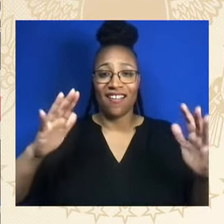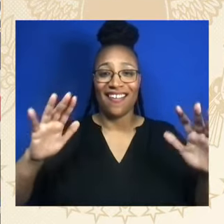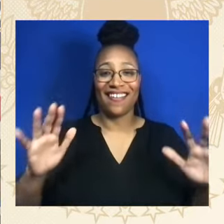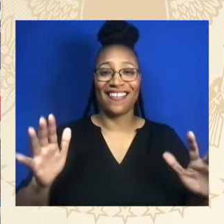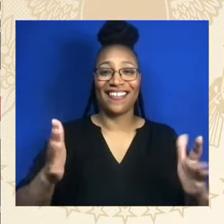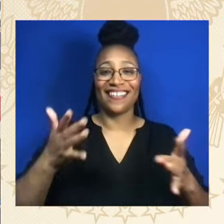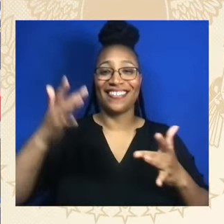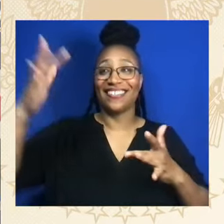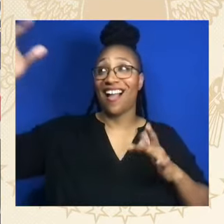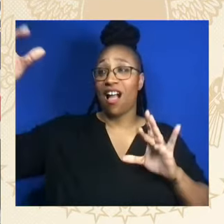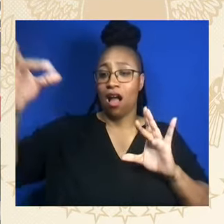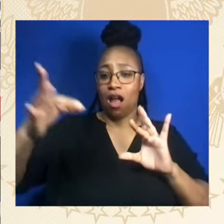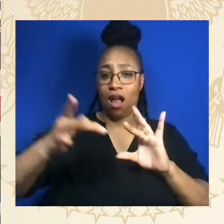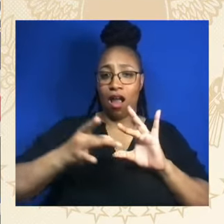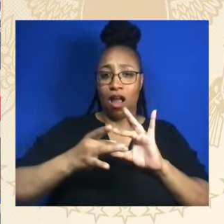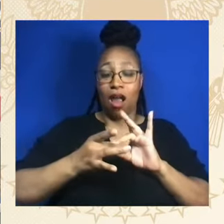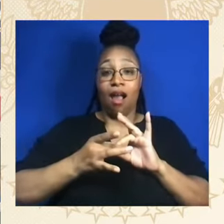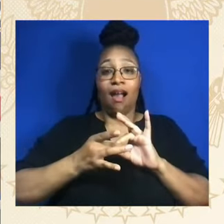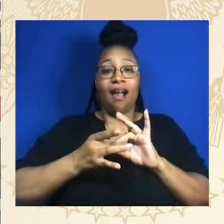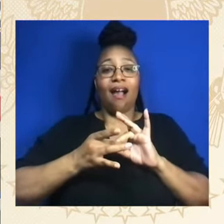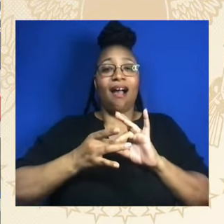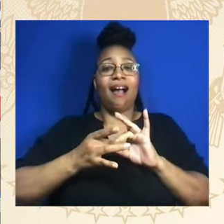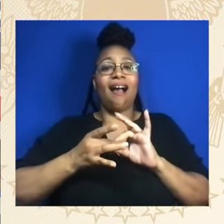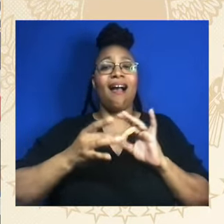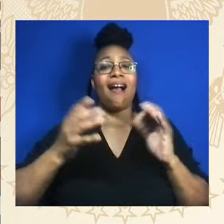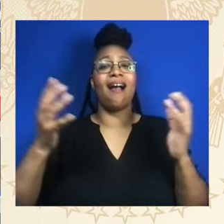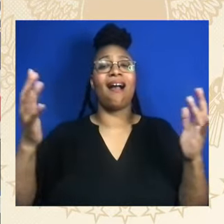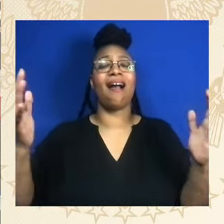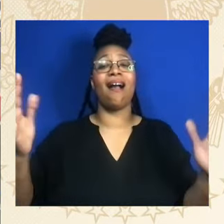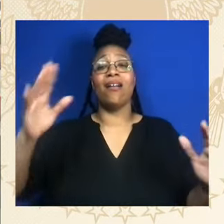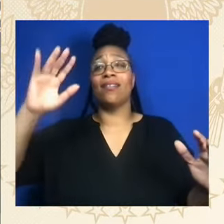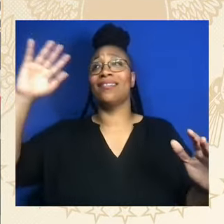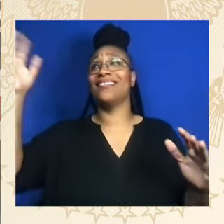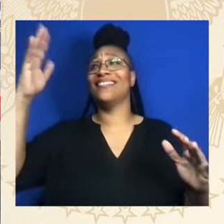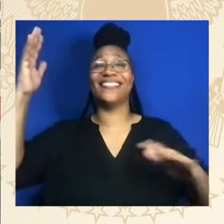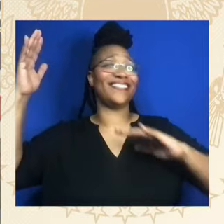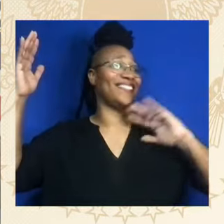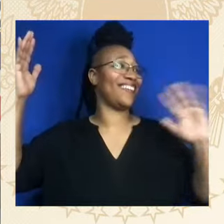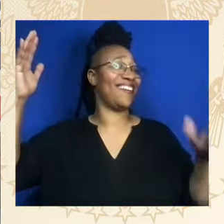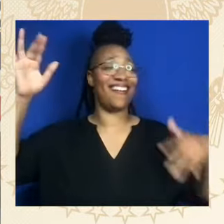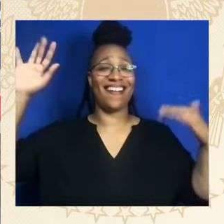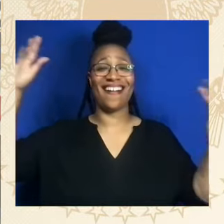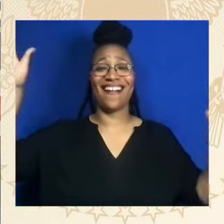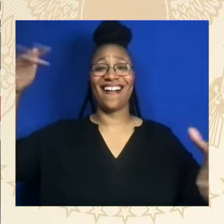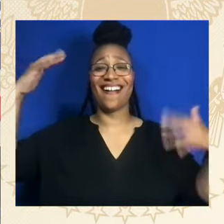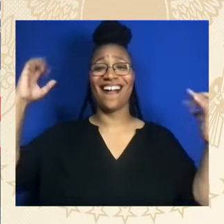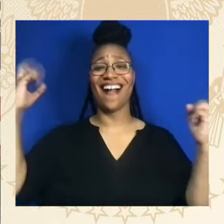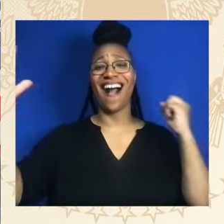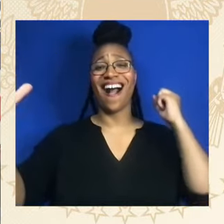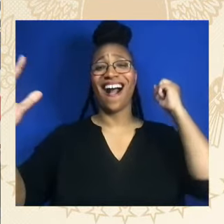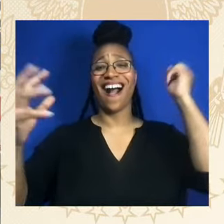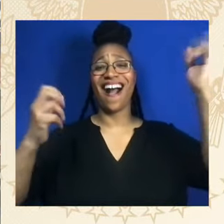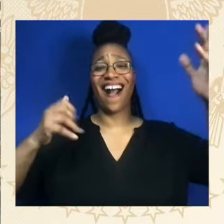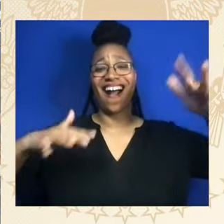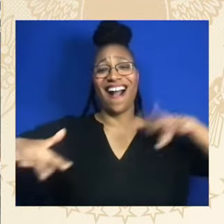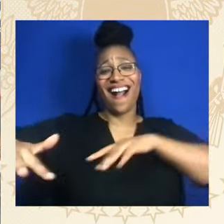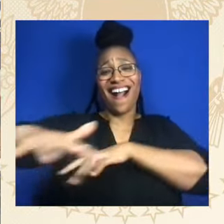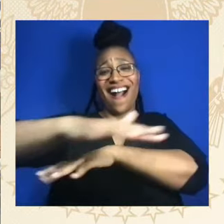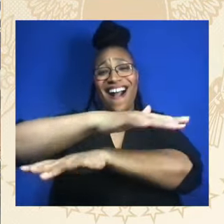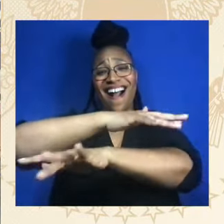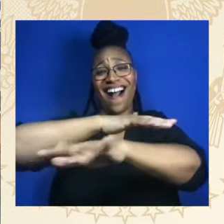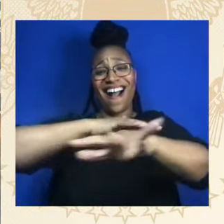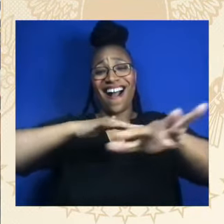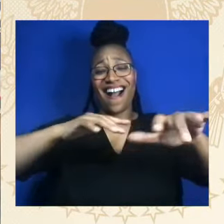ring Ring with the harmonies of faith Let every voice and sing song